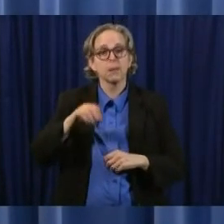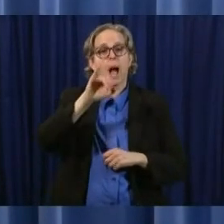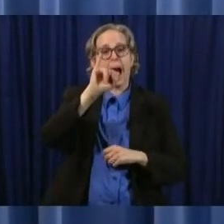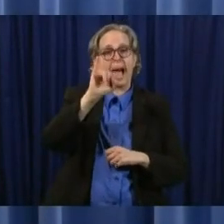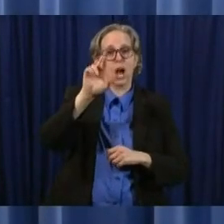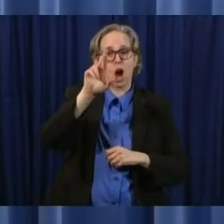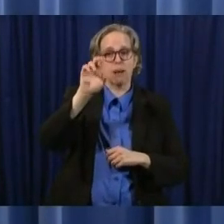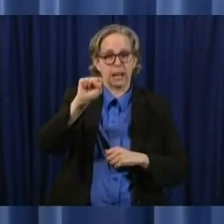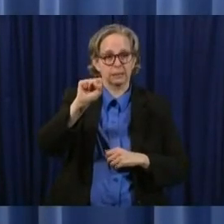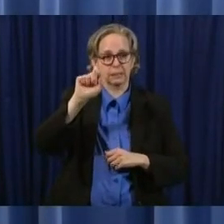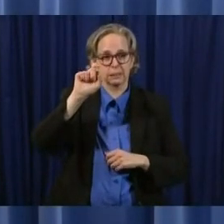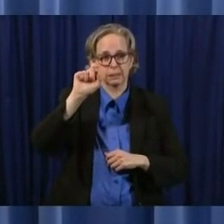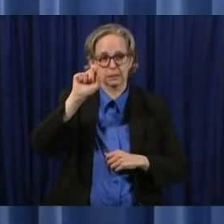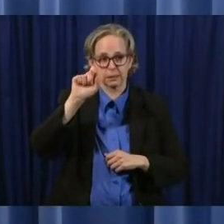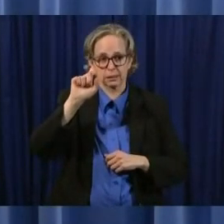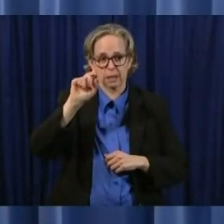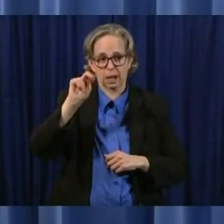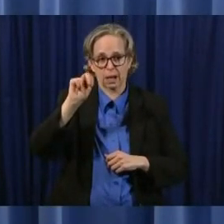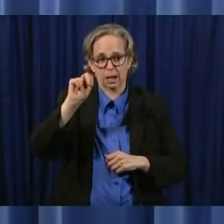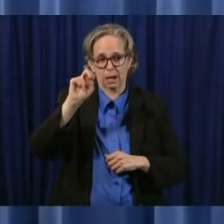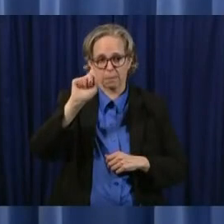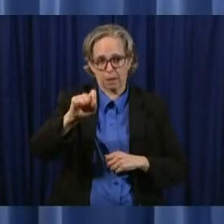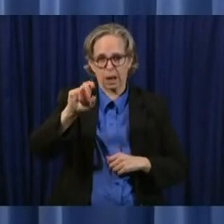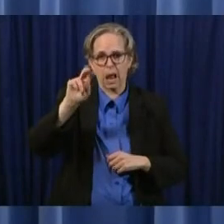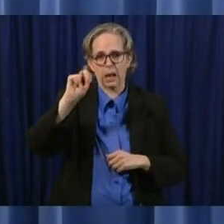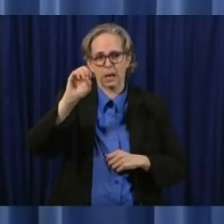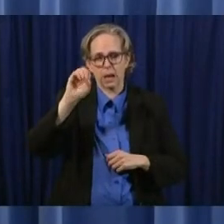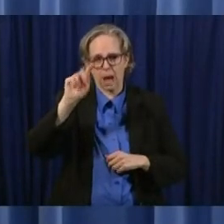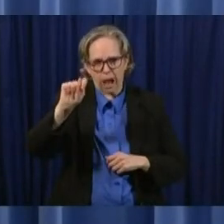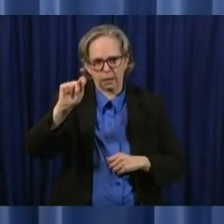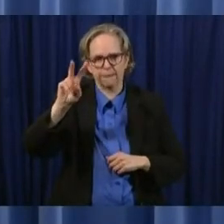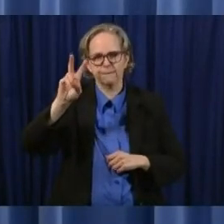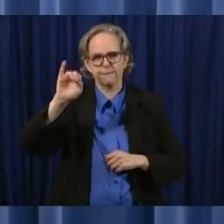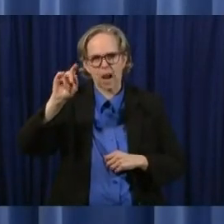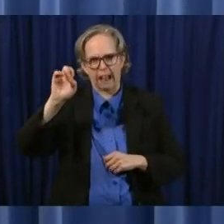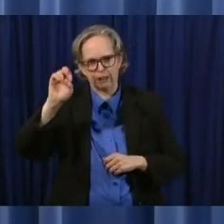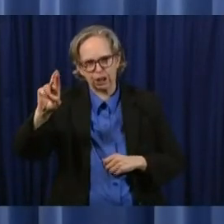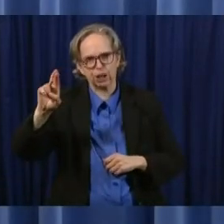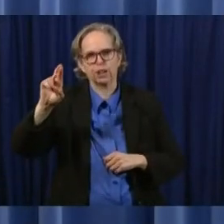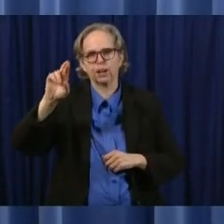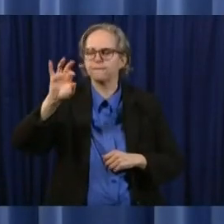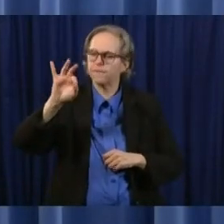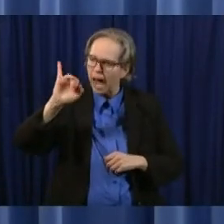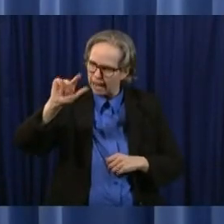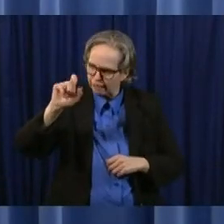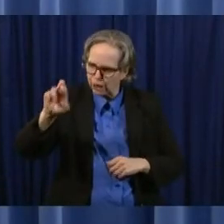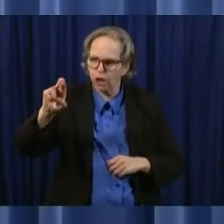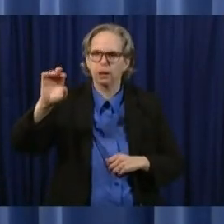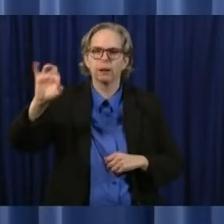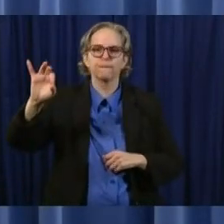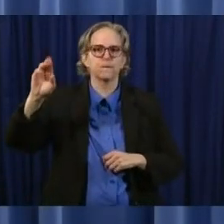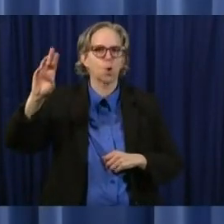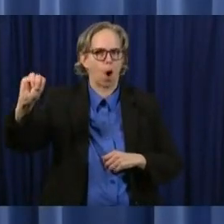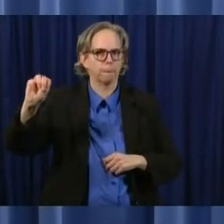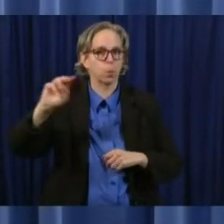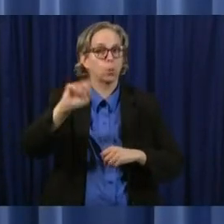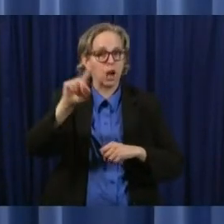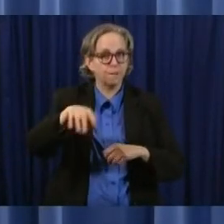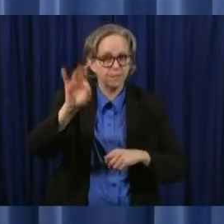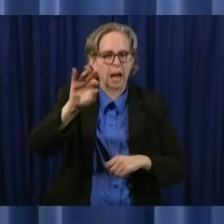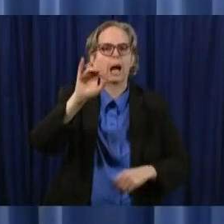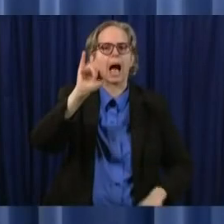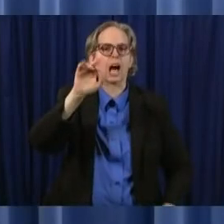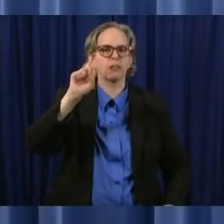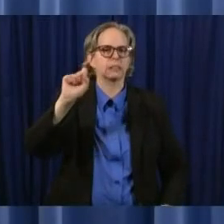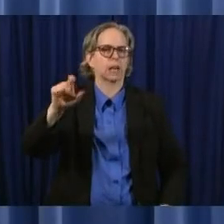web form available at irs.gov that's irs.gov to give information about your